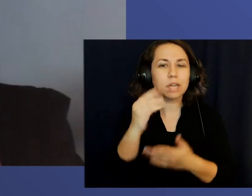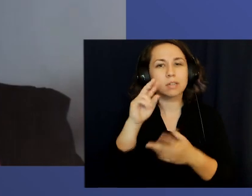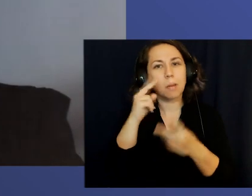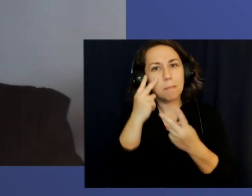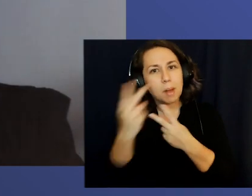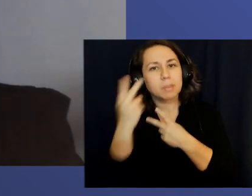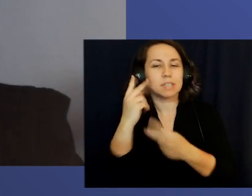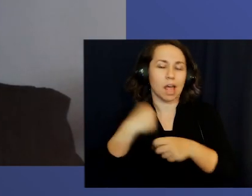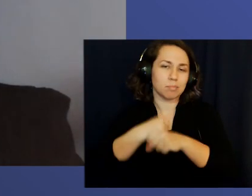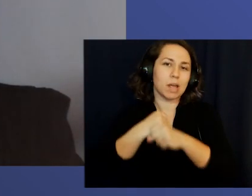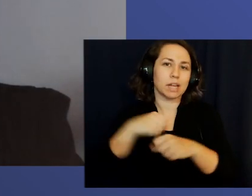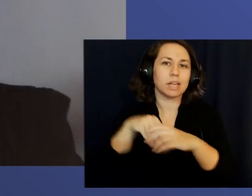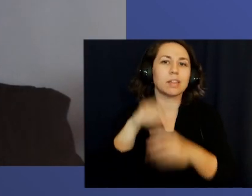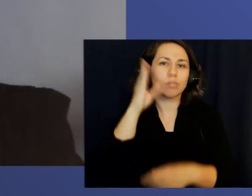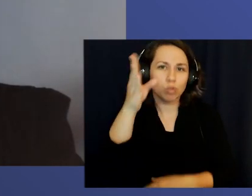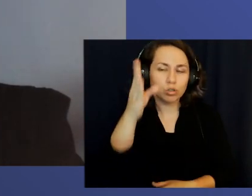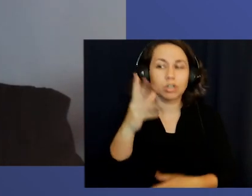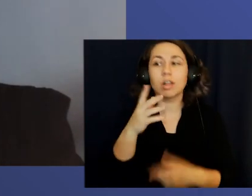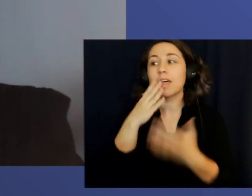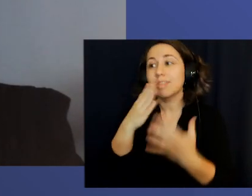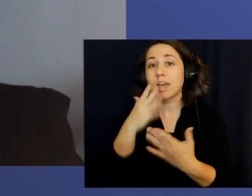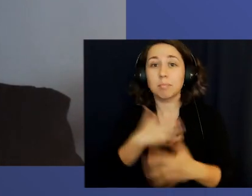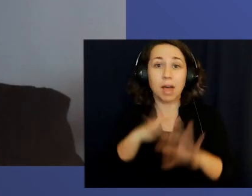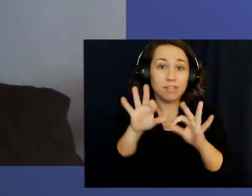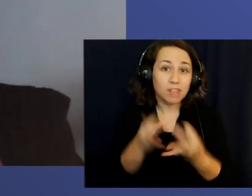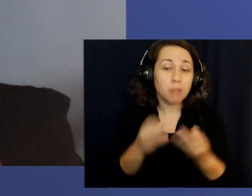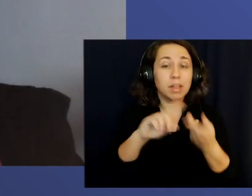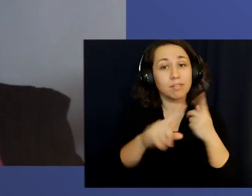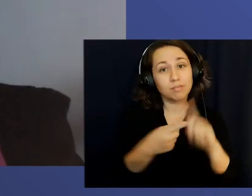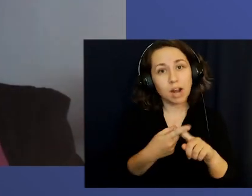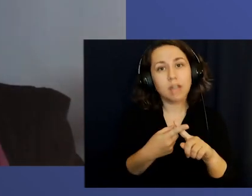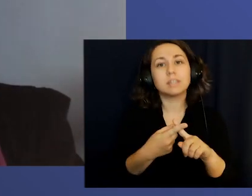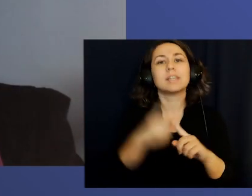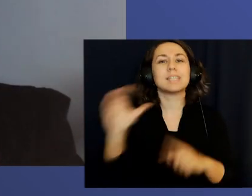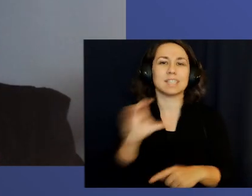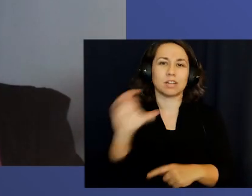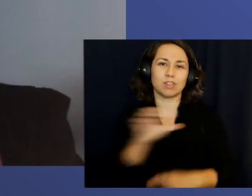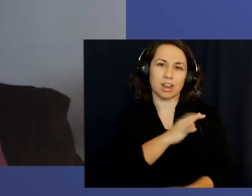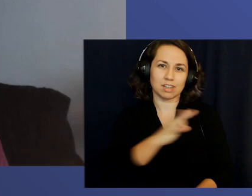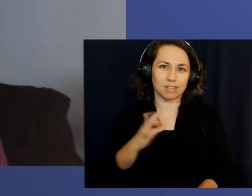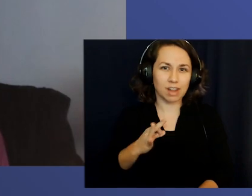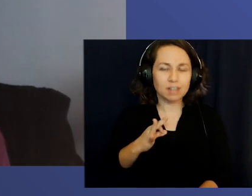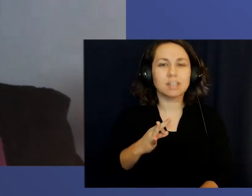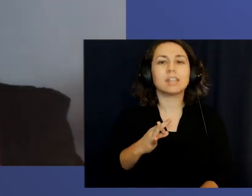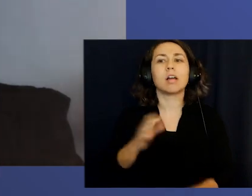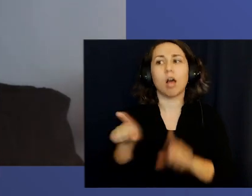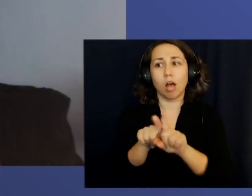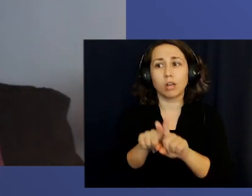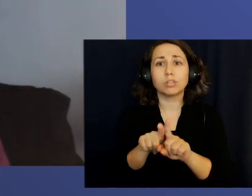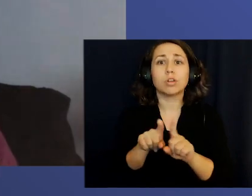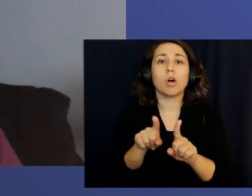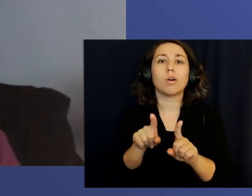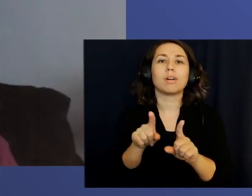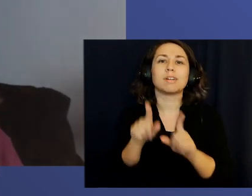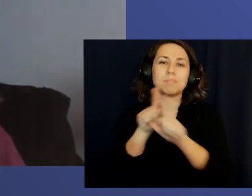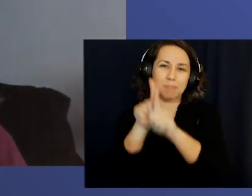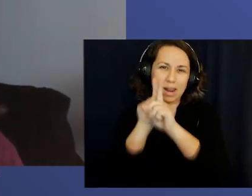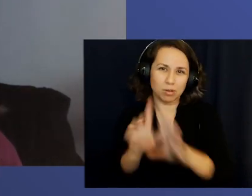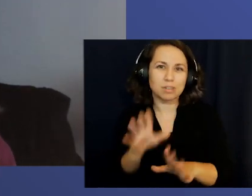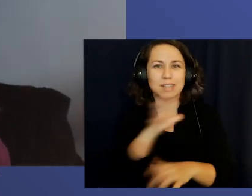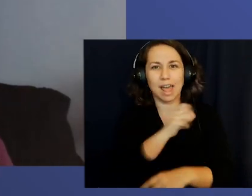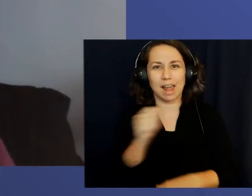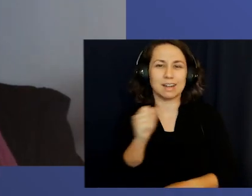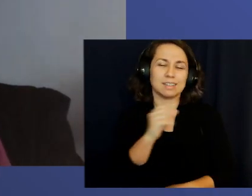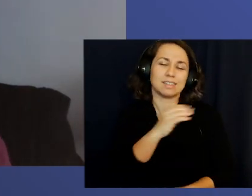in the future. And I'd also like to thank my family, my friends, and the Century faculty, and also the NAC mentors